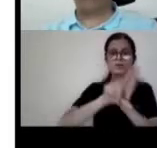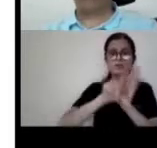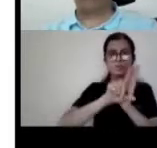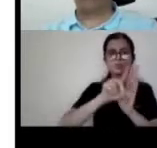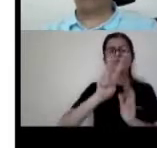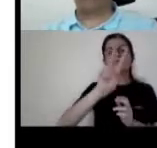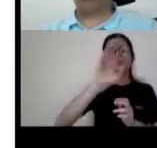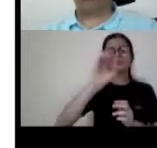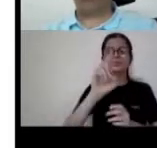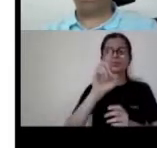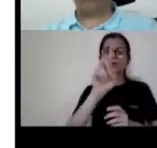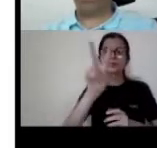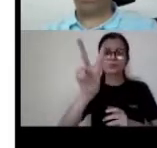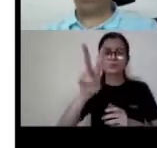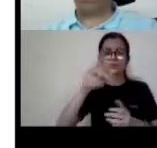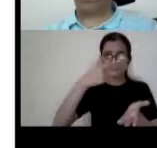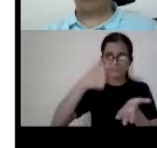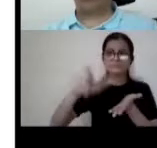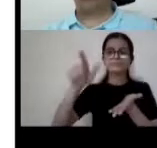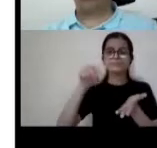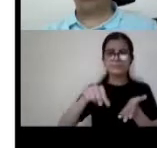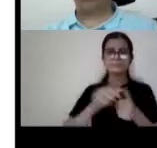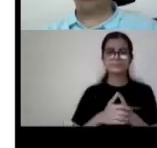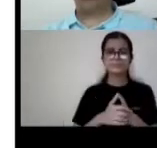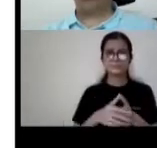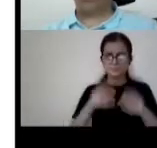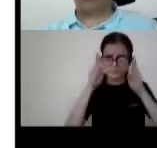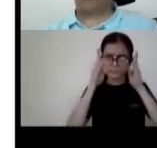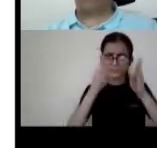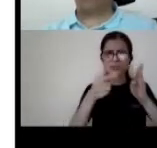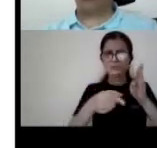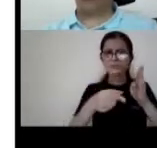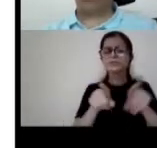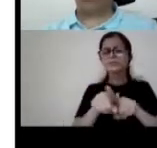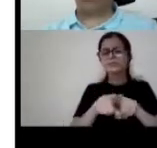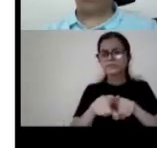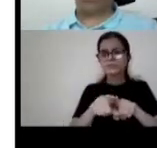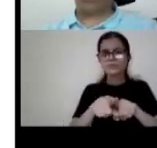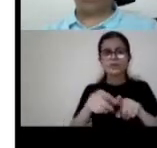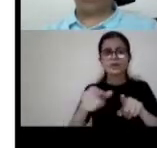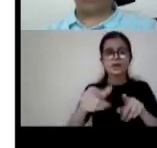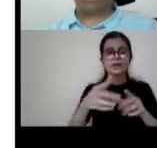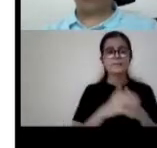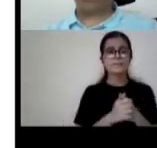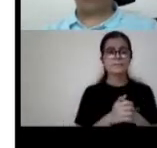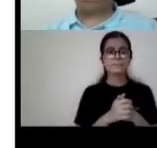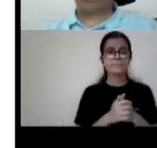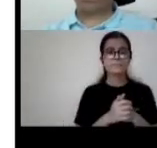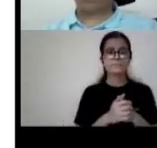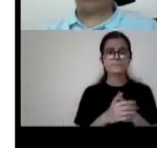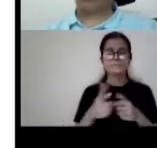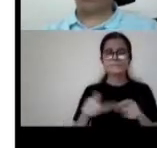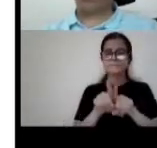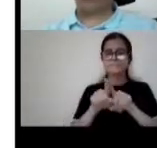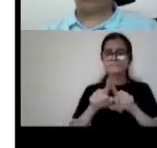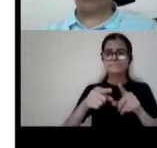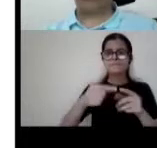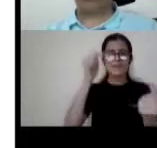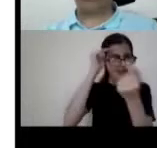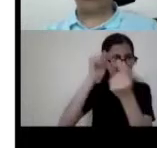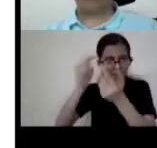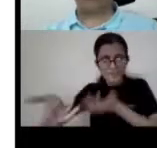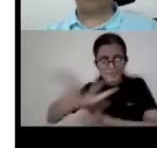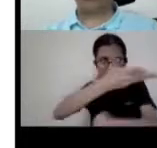now if you have paid attention to it the marrakesh treaty text was finalized in